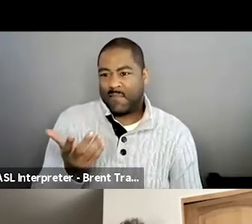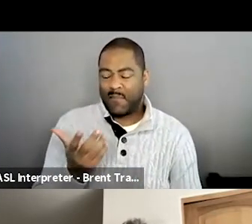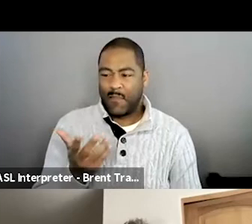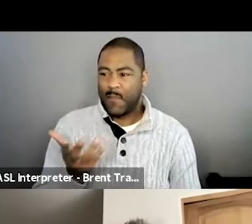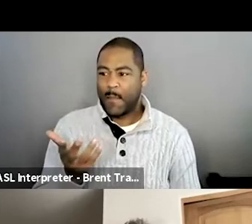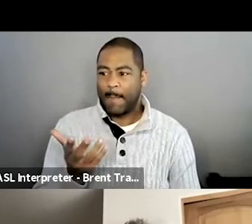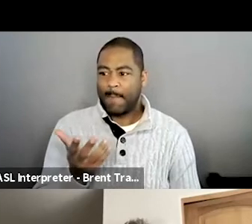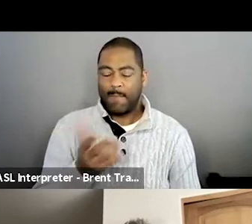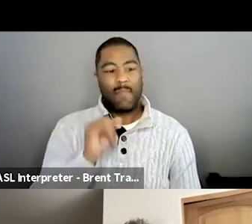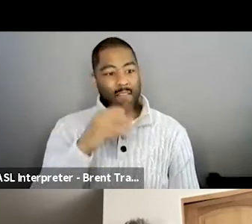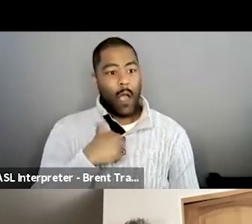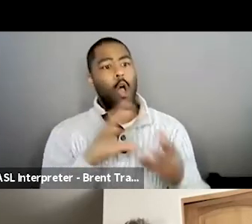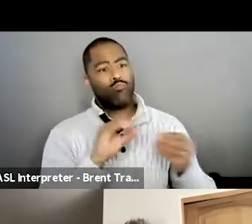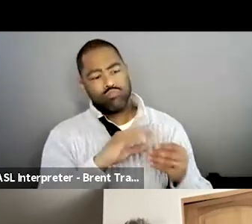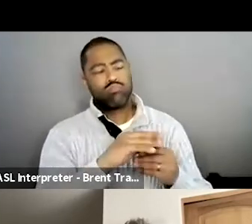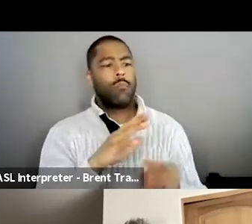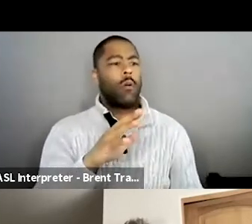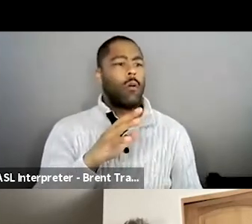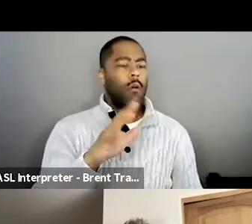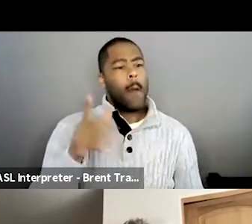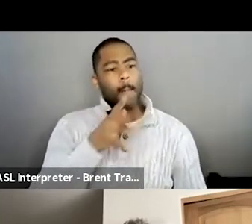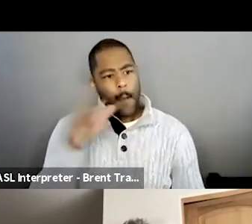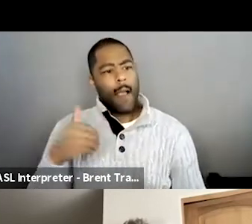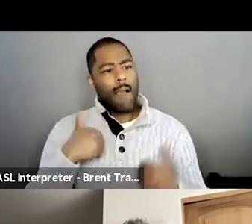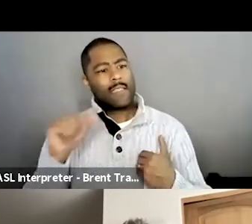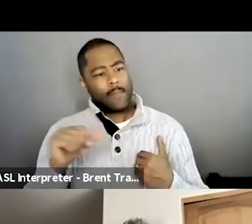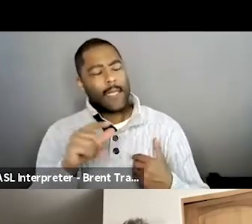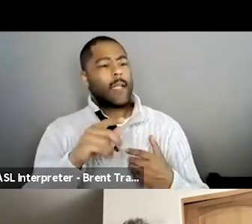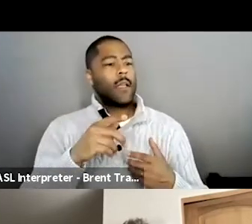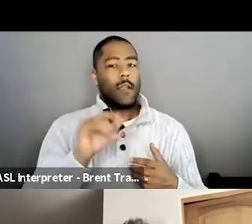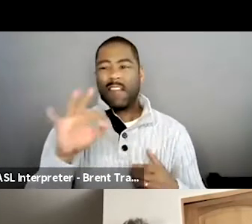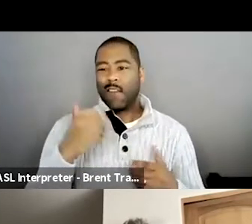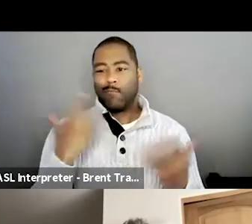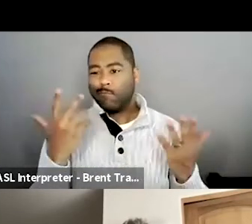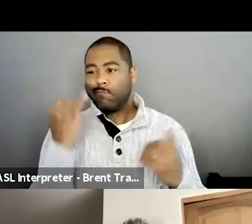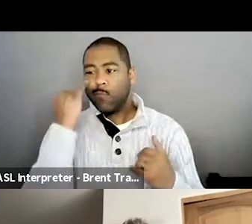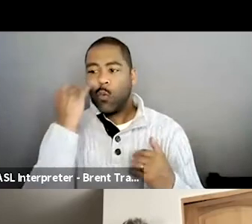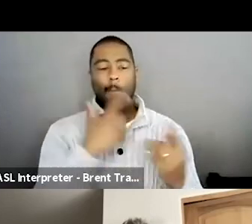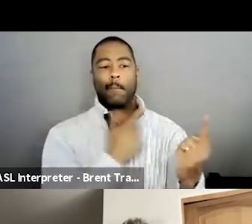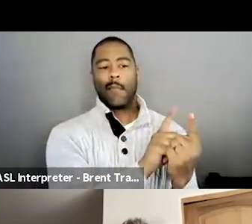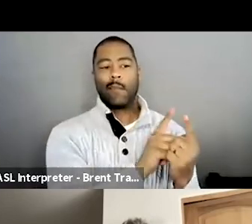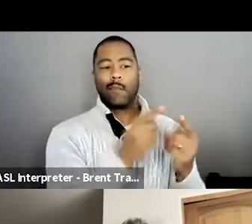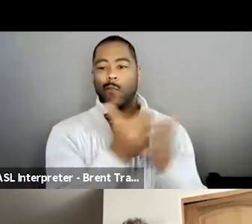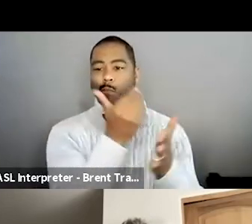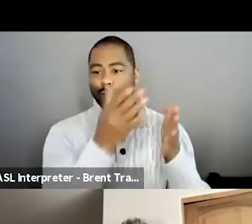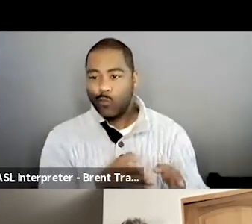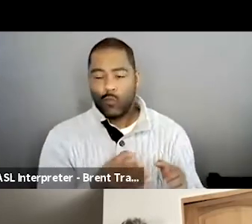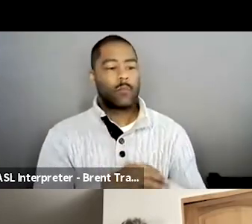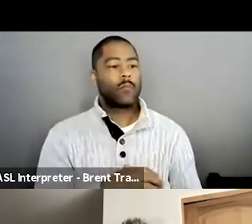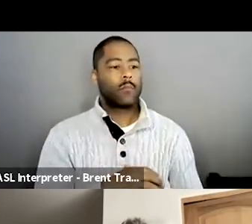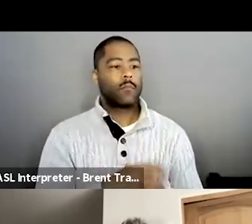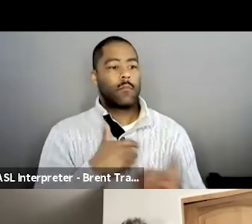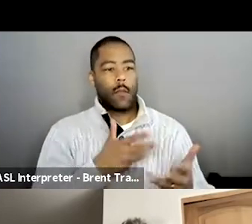all about me in a sense where, you know, I'm hanging out with someone or I meeting someone new, or even as far as going to